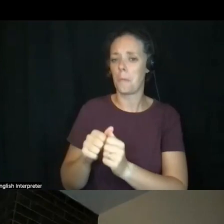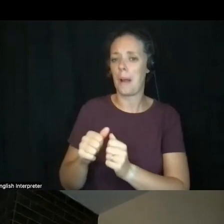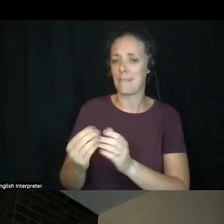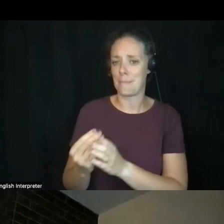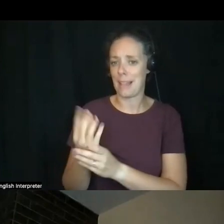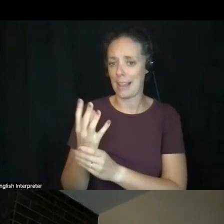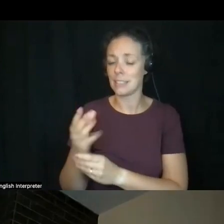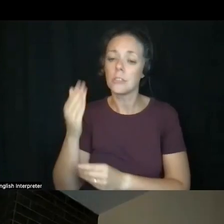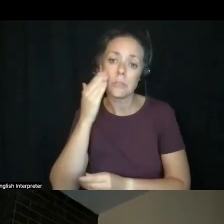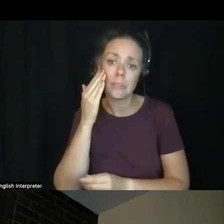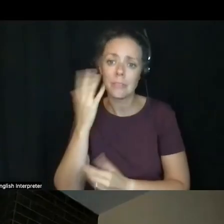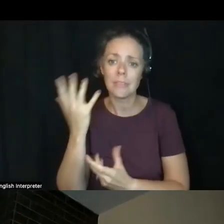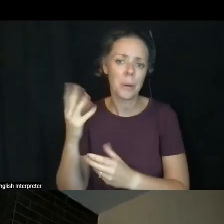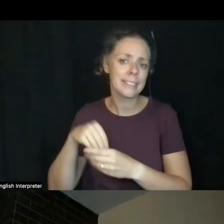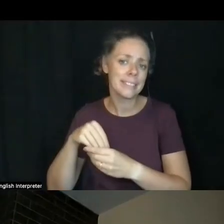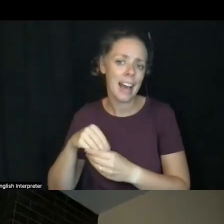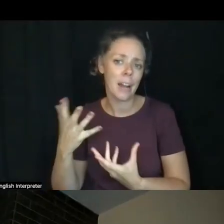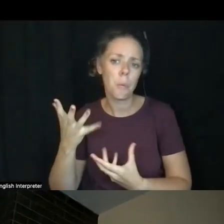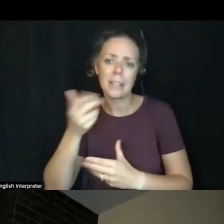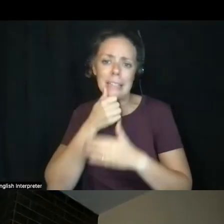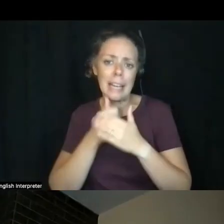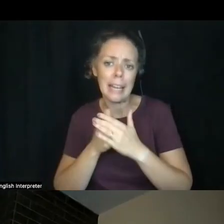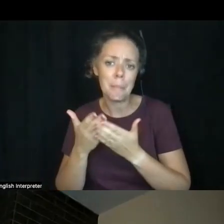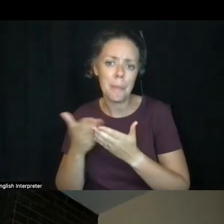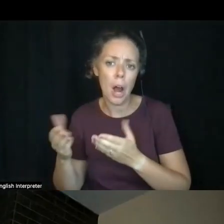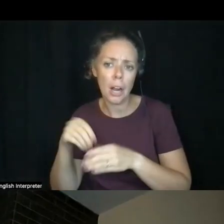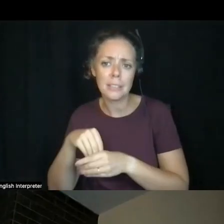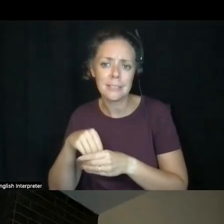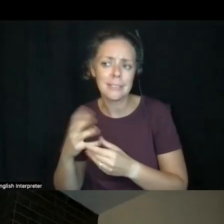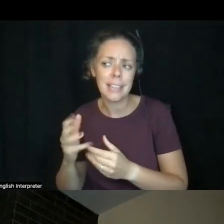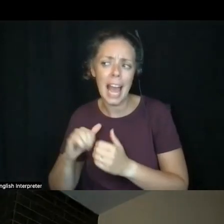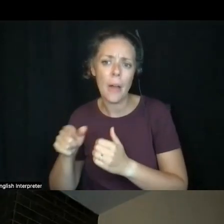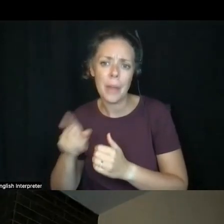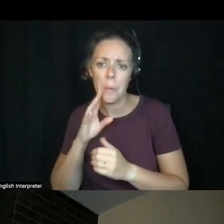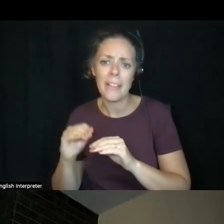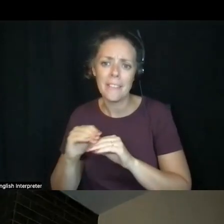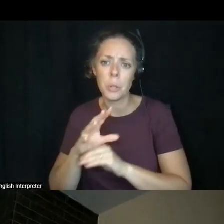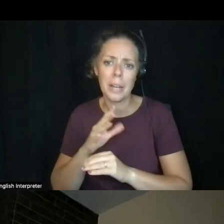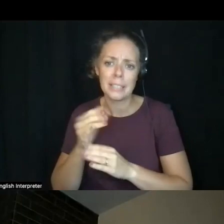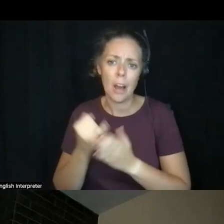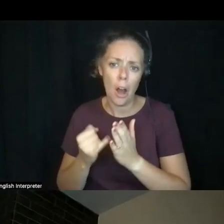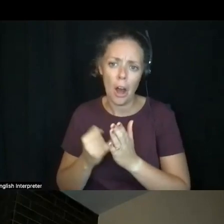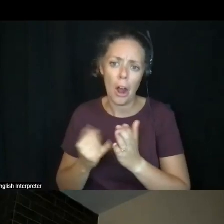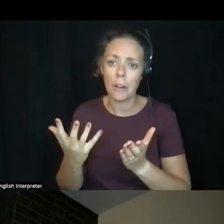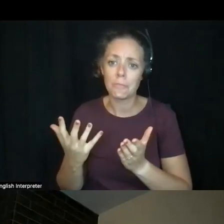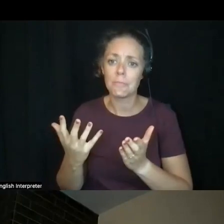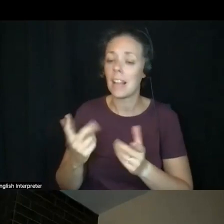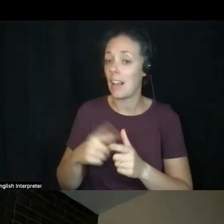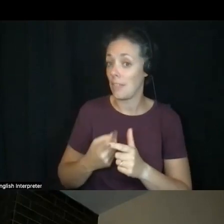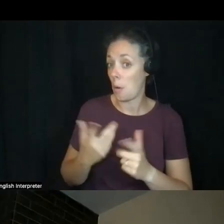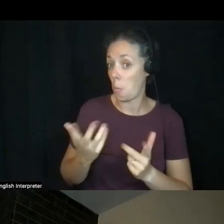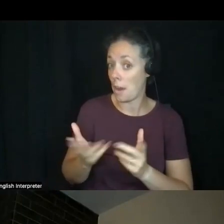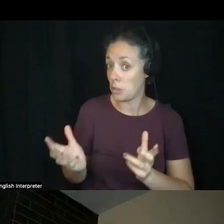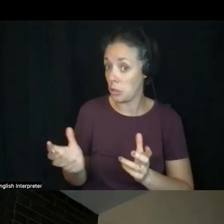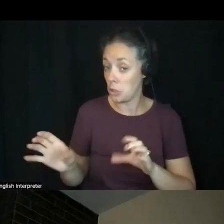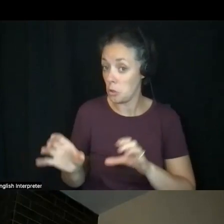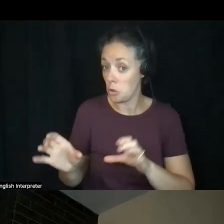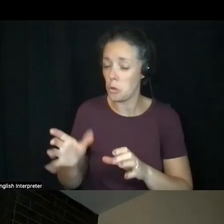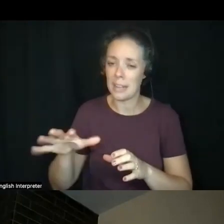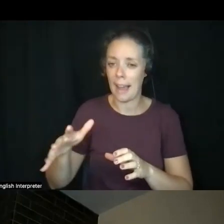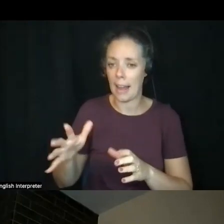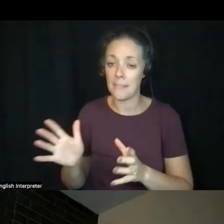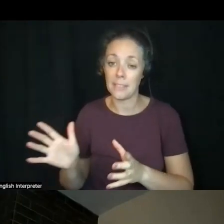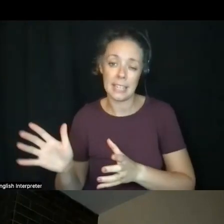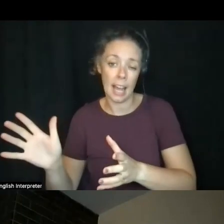and getting to know what their hidden attributes are, and sort of what things to do to sort of nudge one thing or another